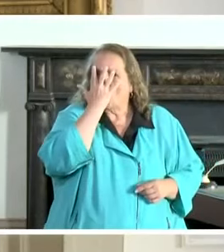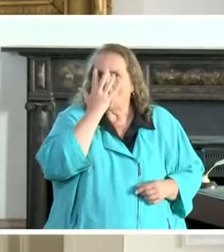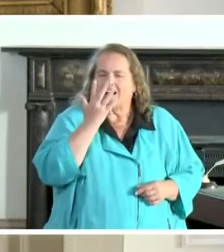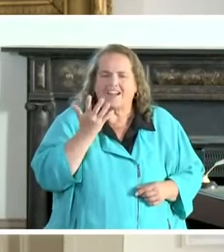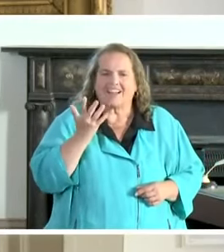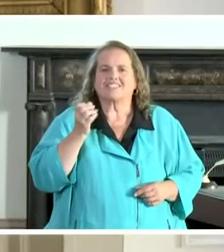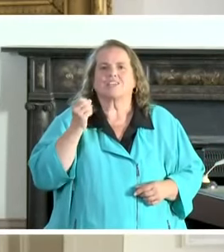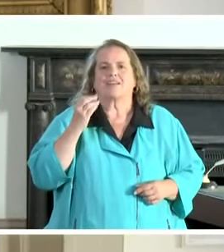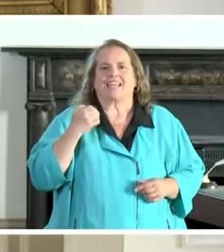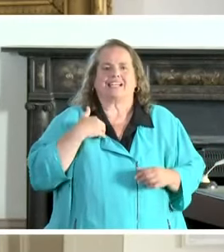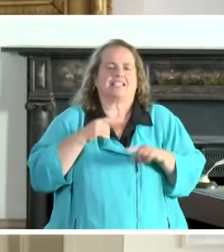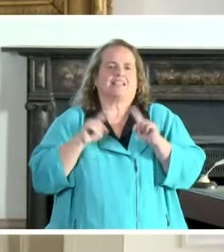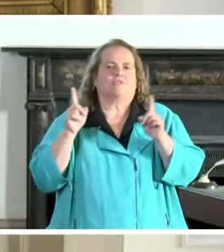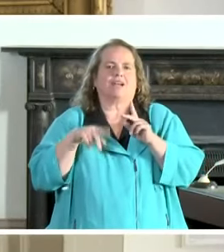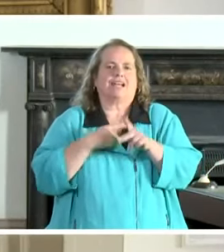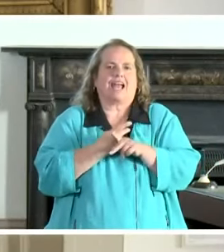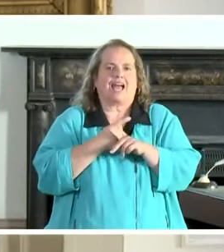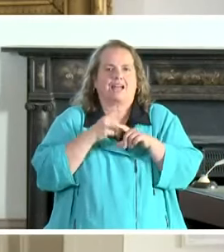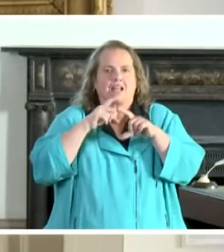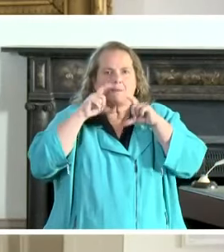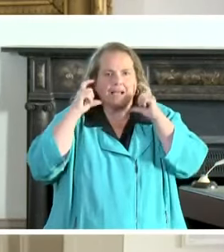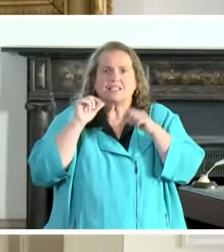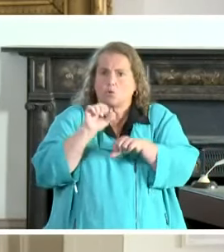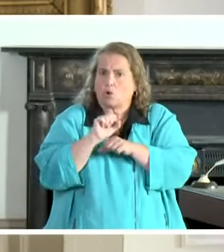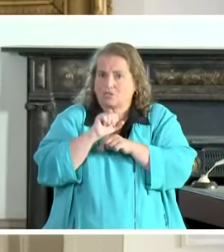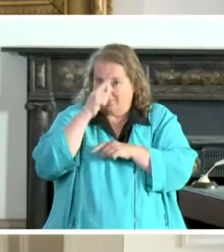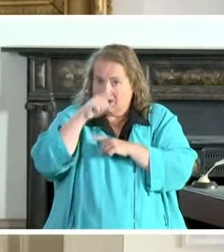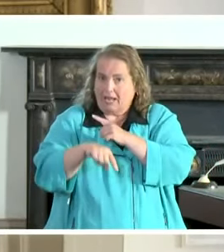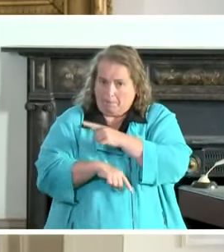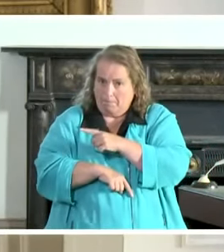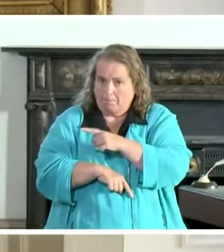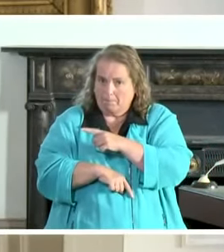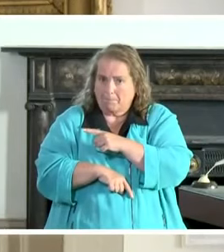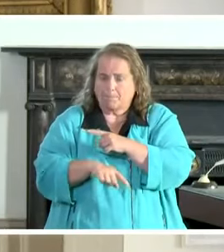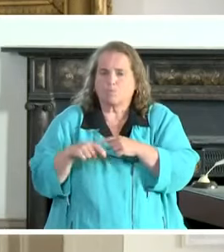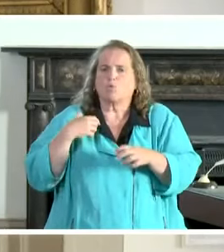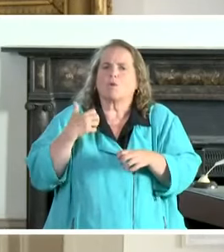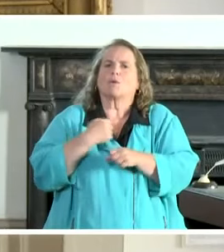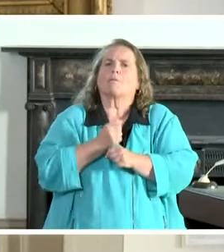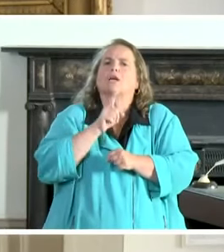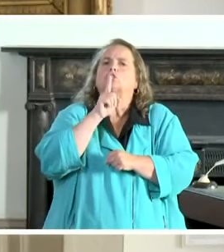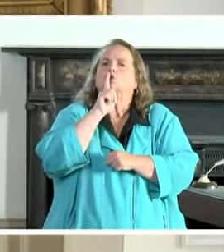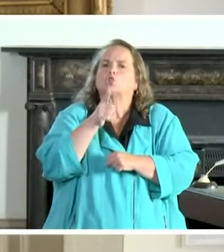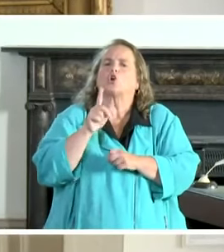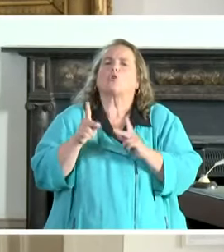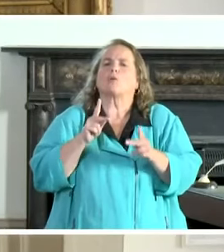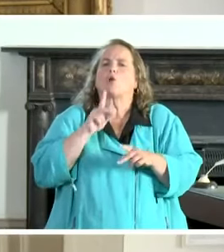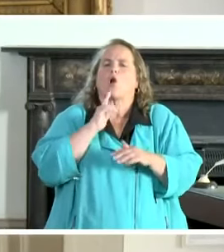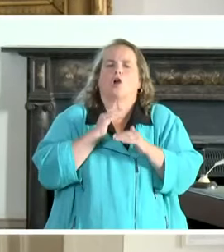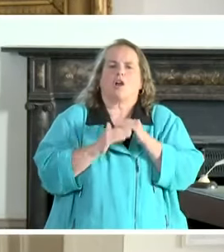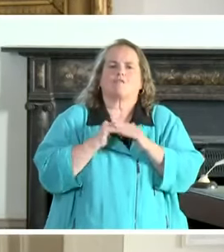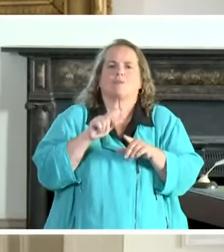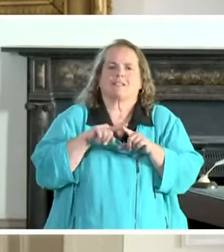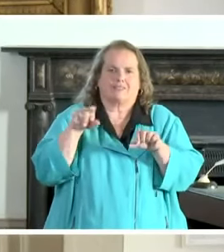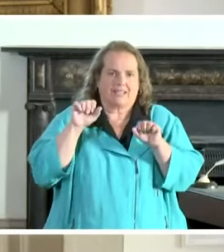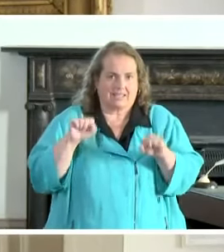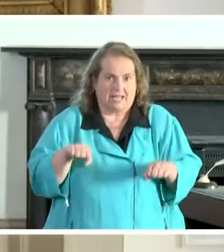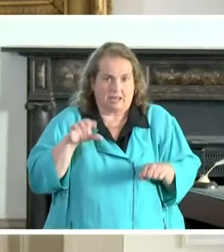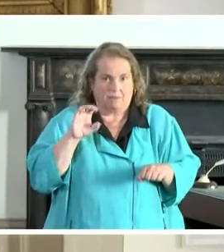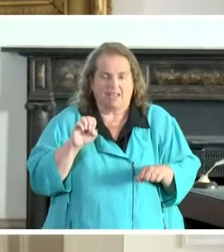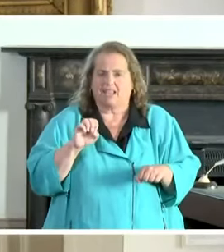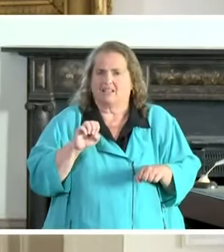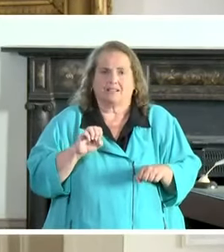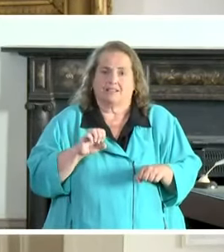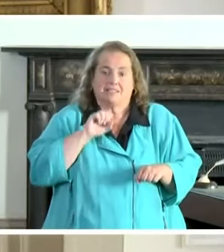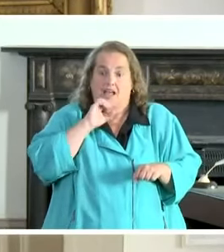so he's got a different one on, I think, that works for him. We want to make sure that people are as comfortable as they can be, and there's nothing